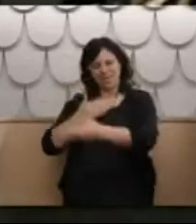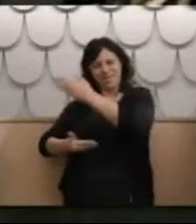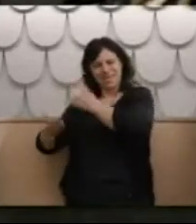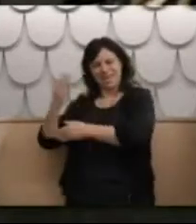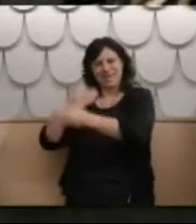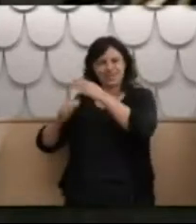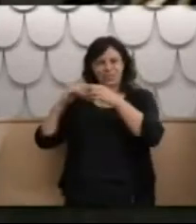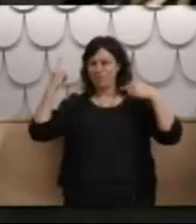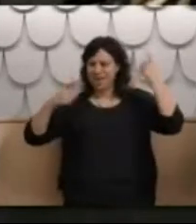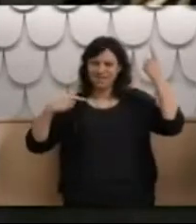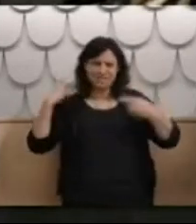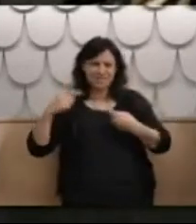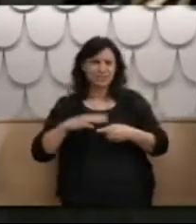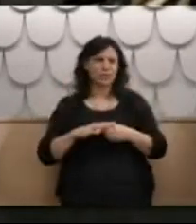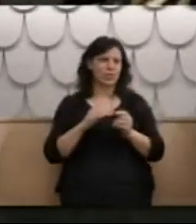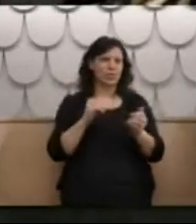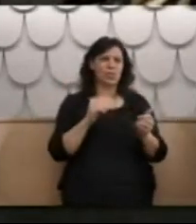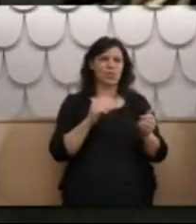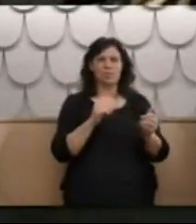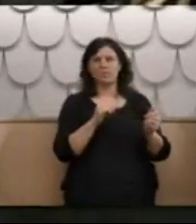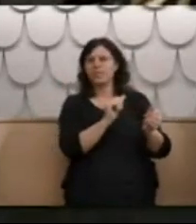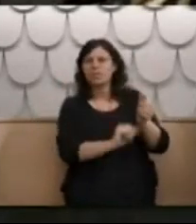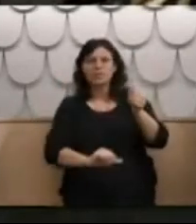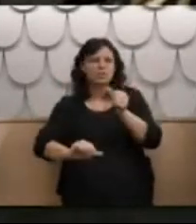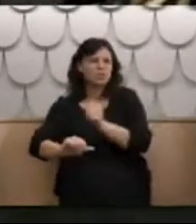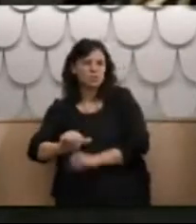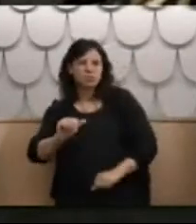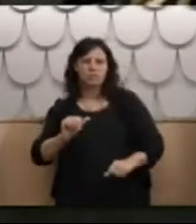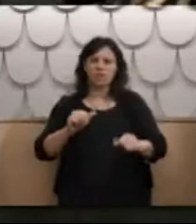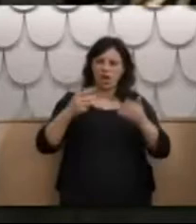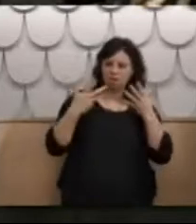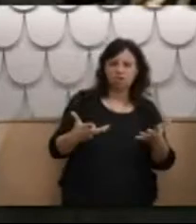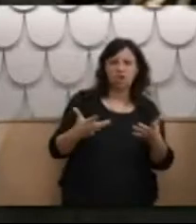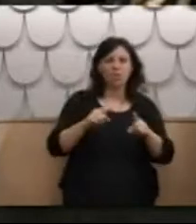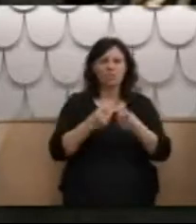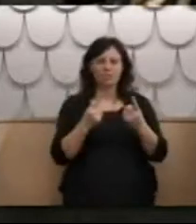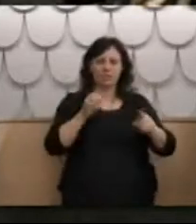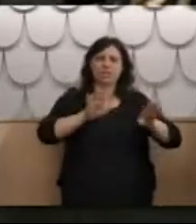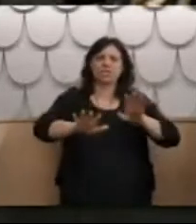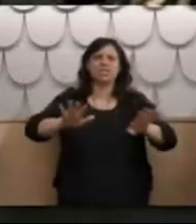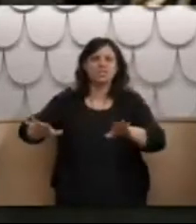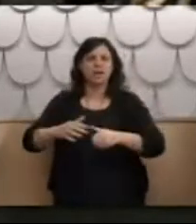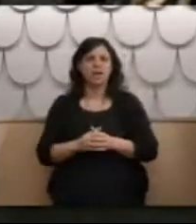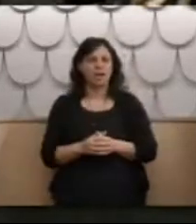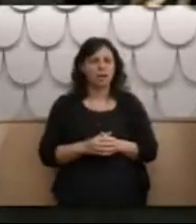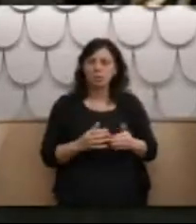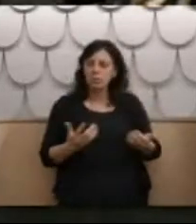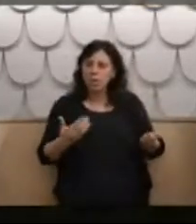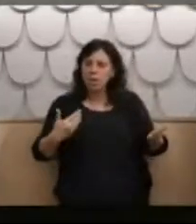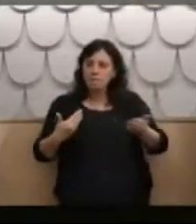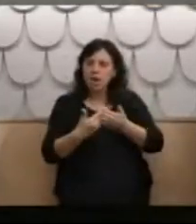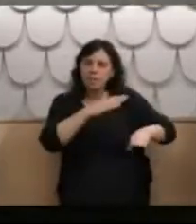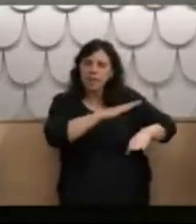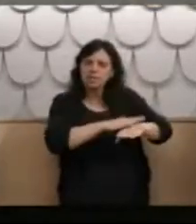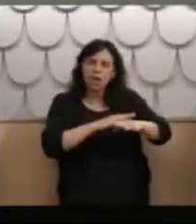gestures. Brian, how many hysterical suicide gestures had you done by that time?